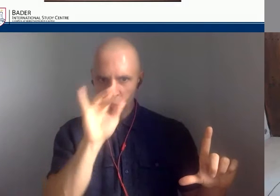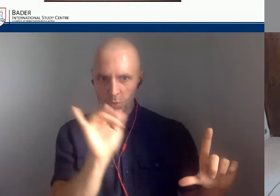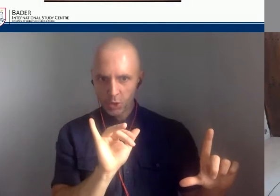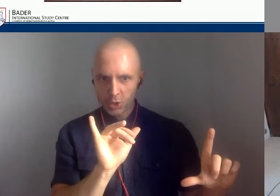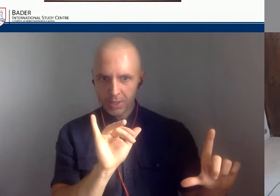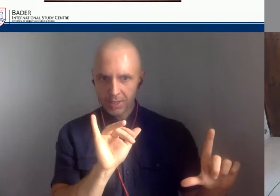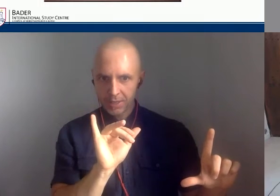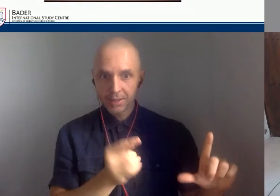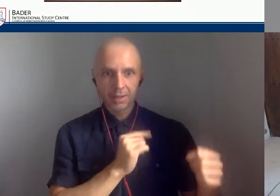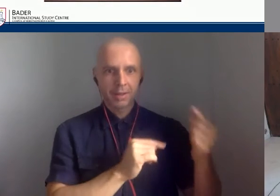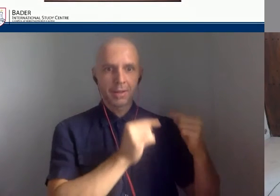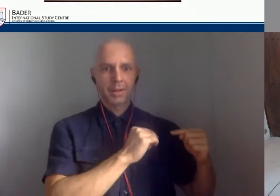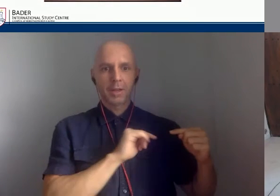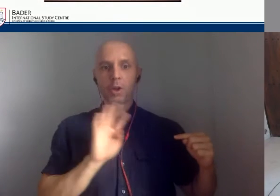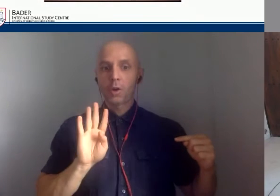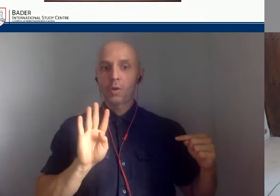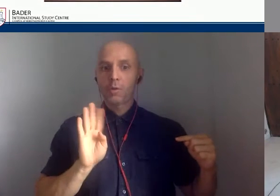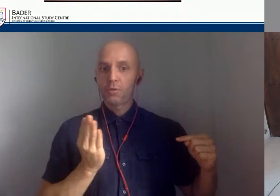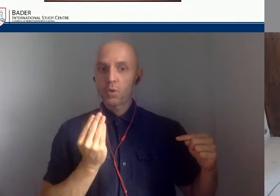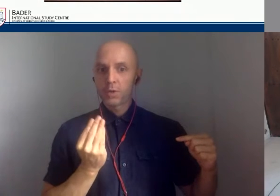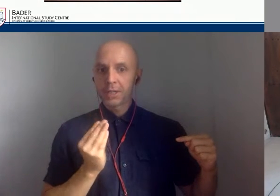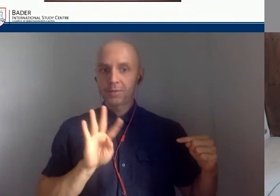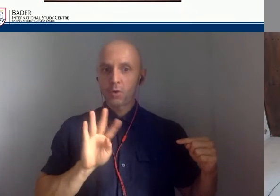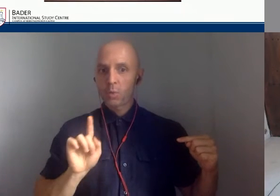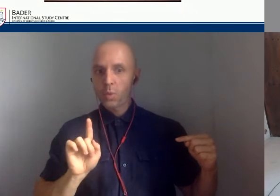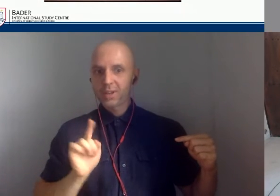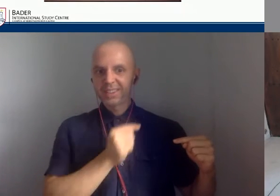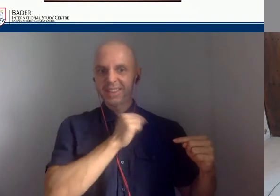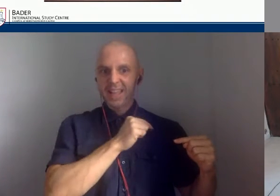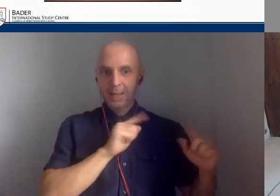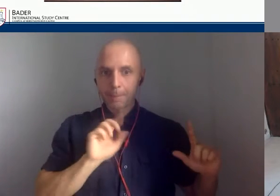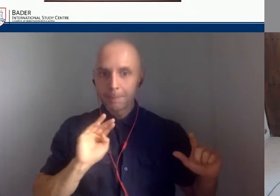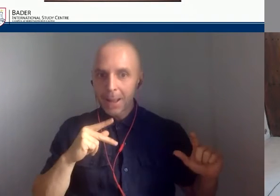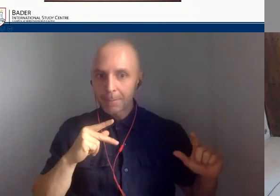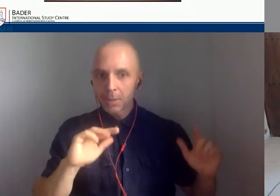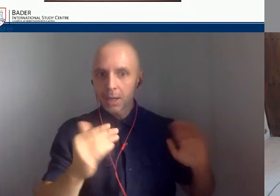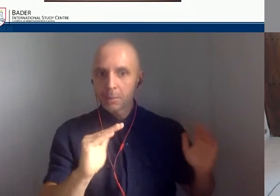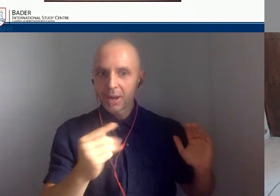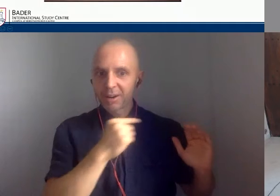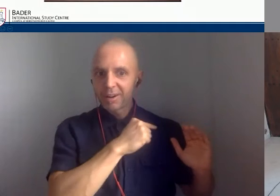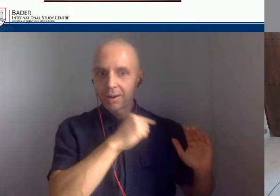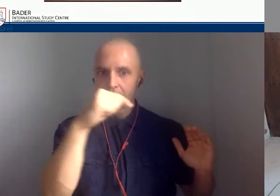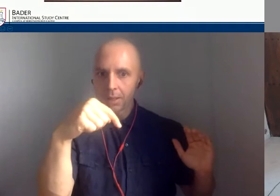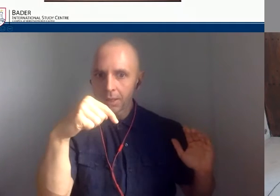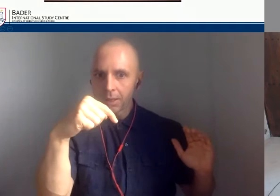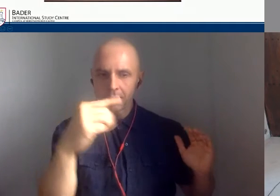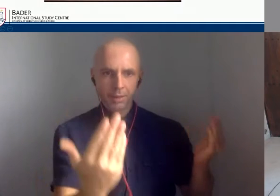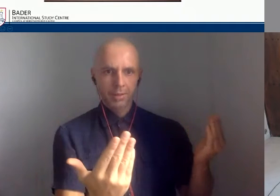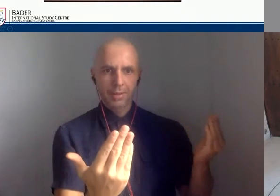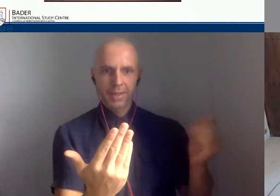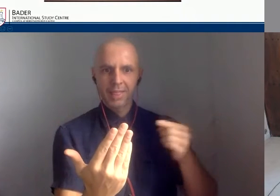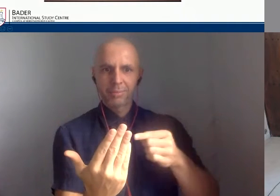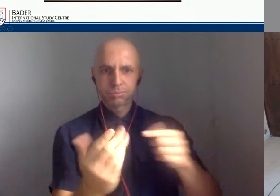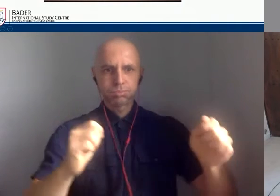1441 when it built. So there were huge changes. Indeed, we know that the